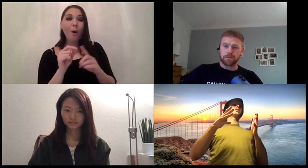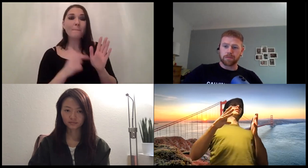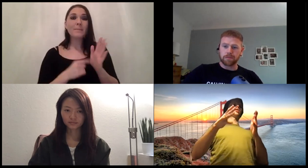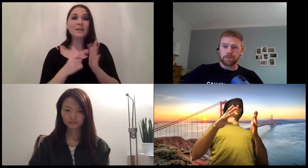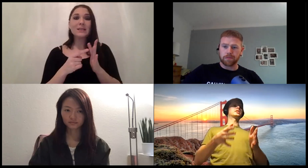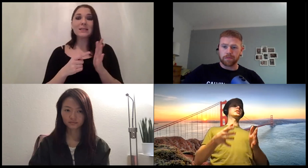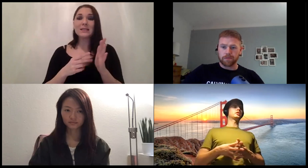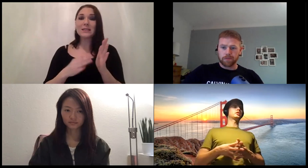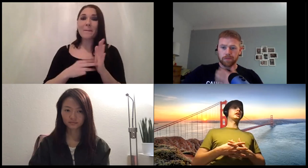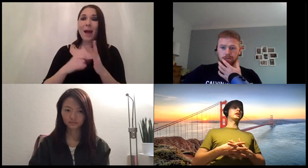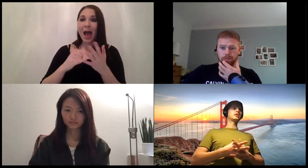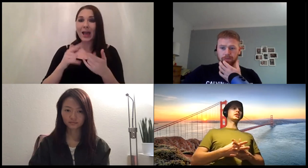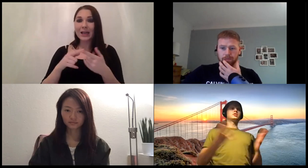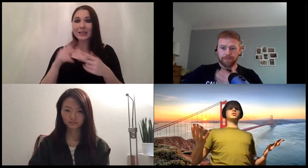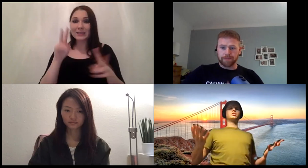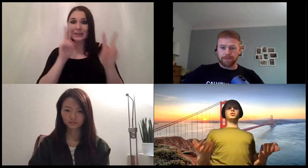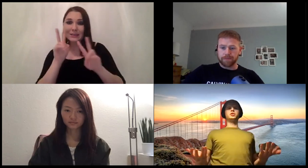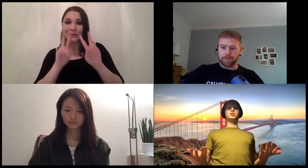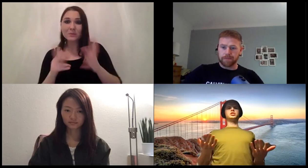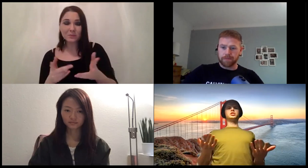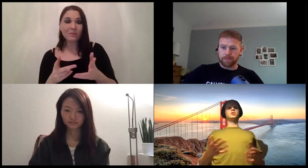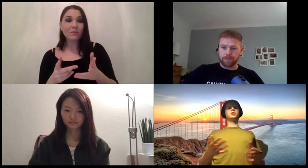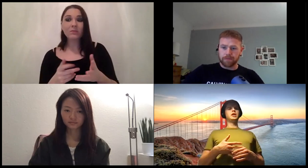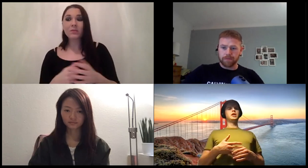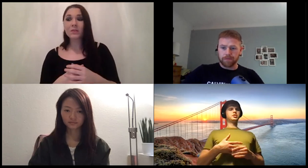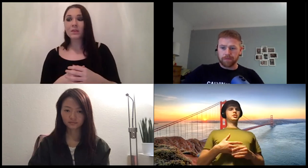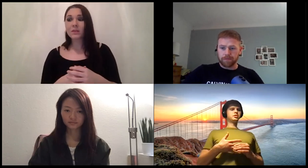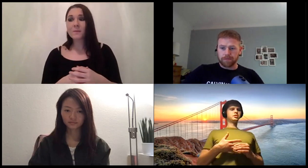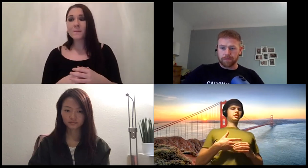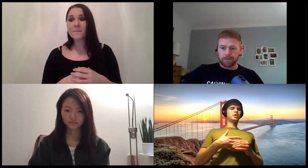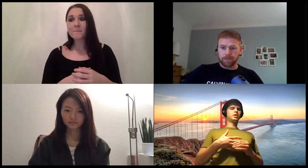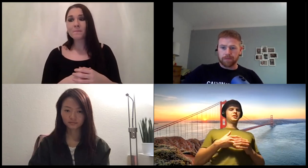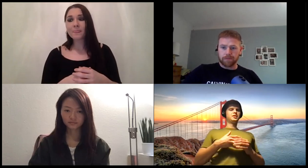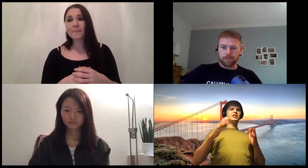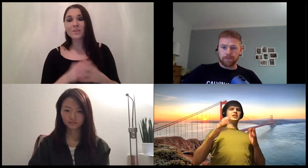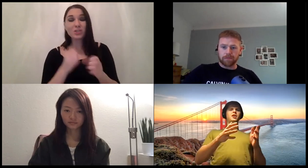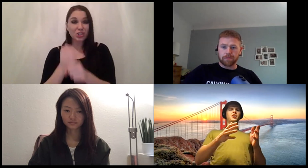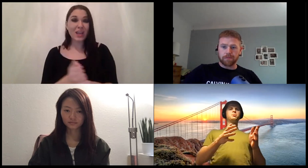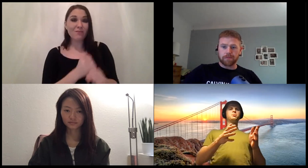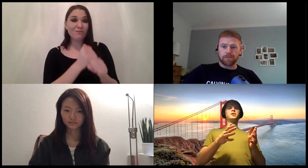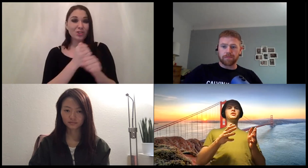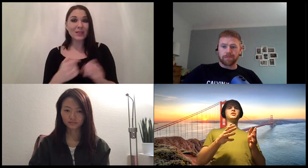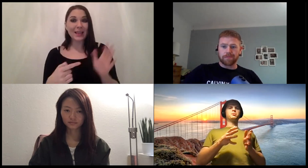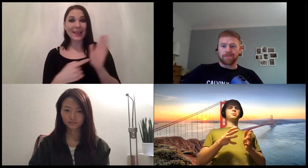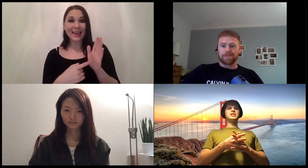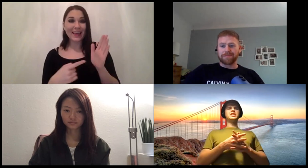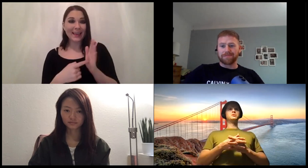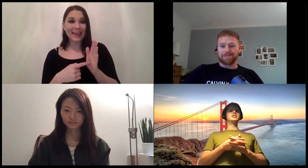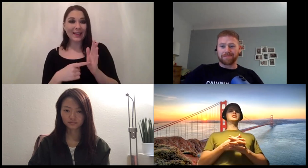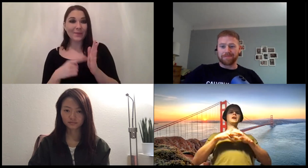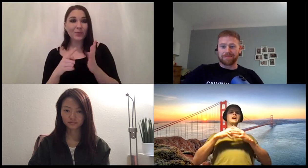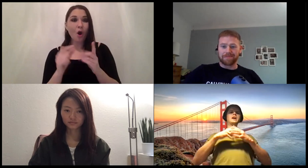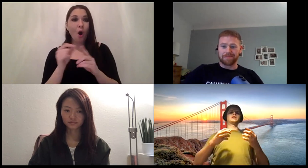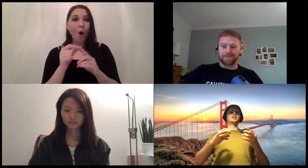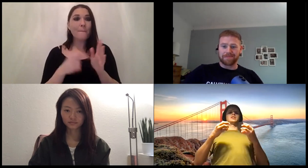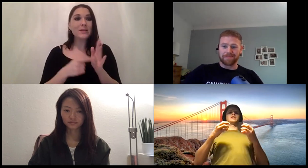topics i do not see data scientists or employees in general as just um the key output metric optimization machines you have